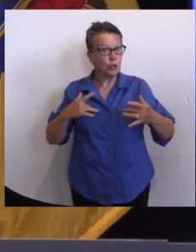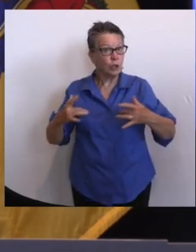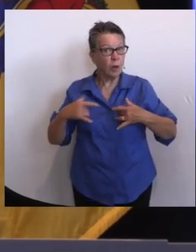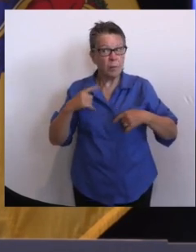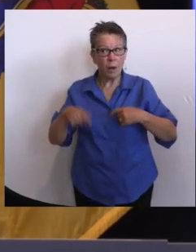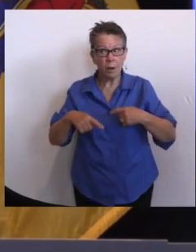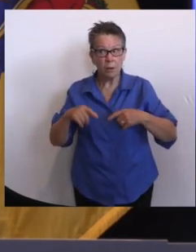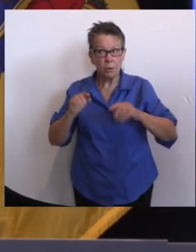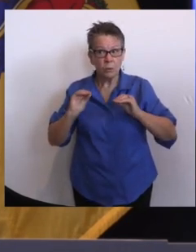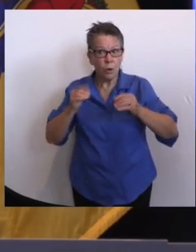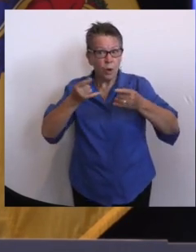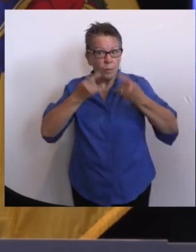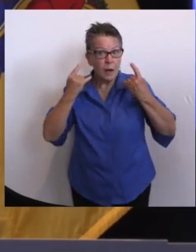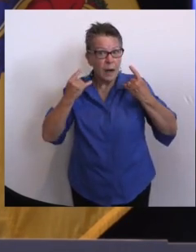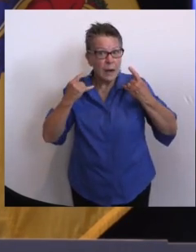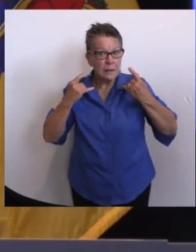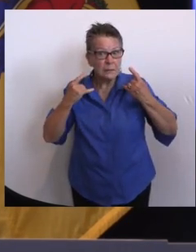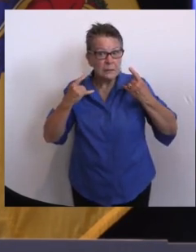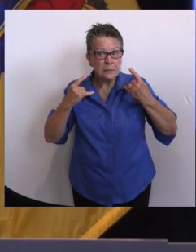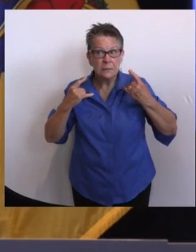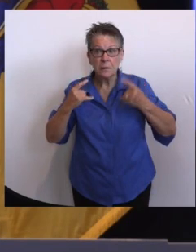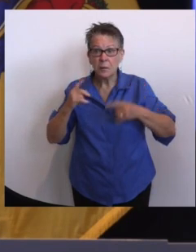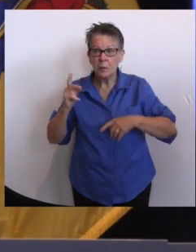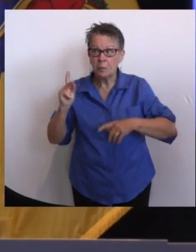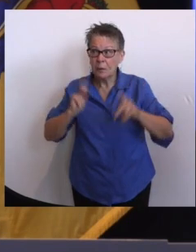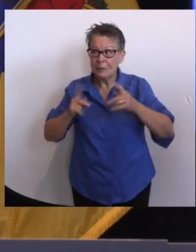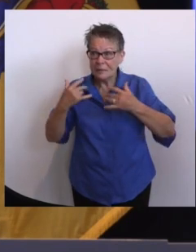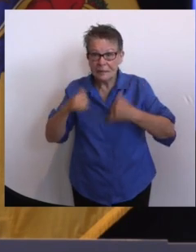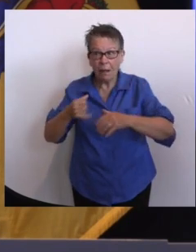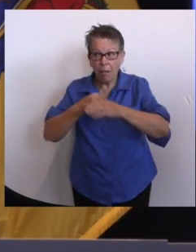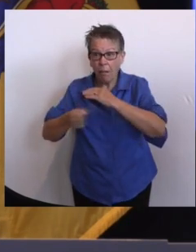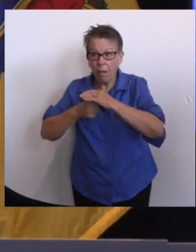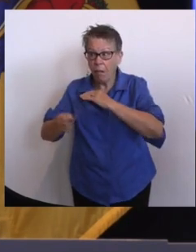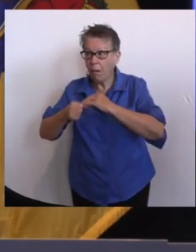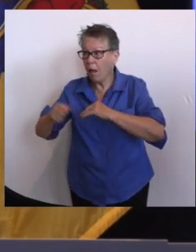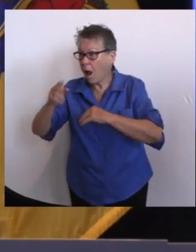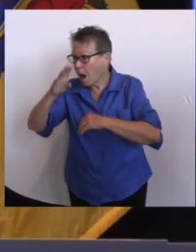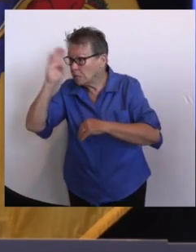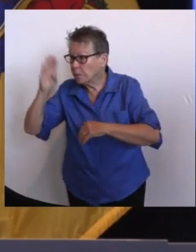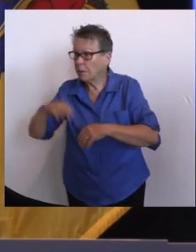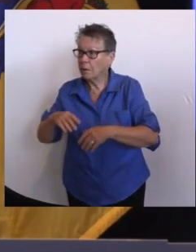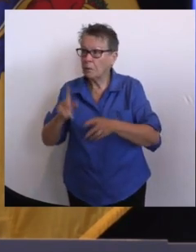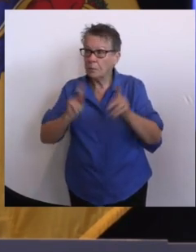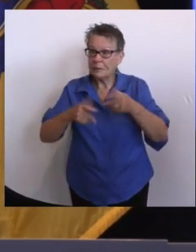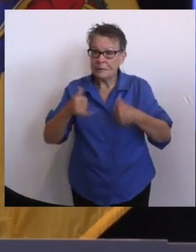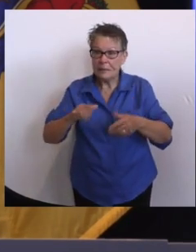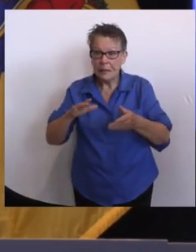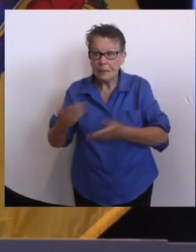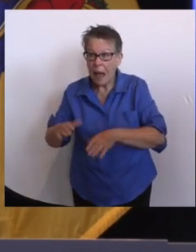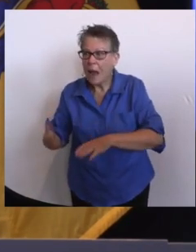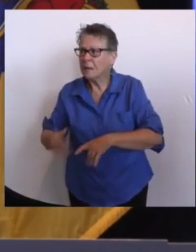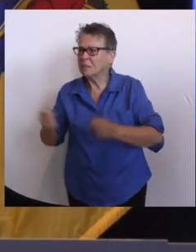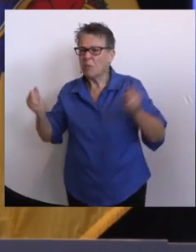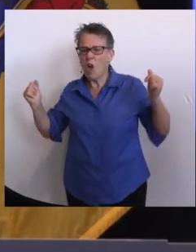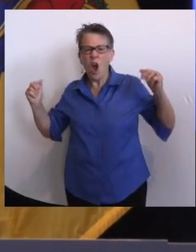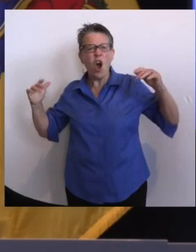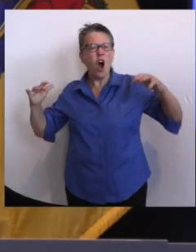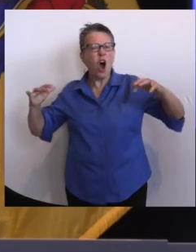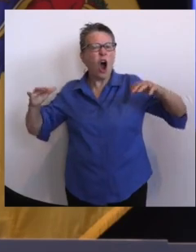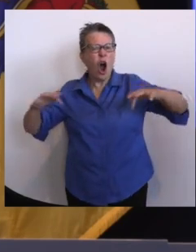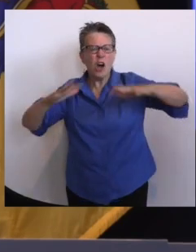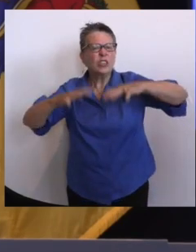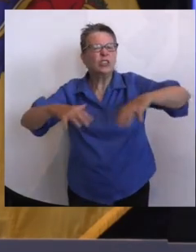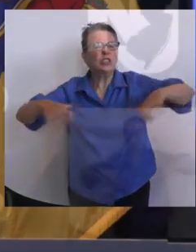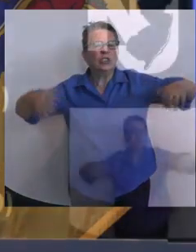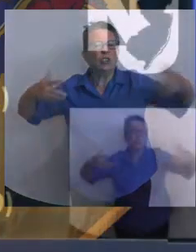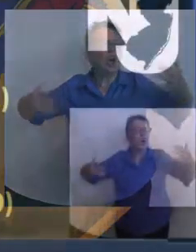and then there's like 80,000 people and everybody's saying, oh, it's so great to have the fans back. Thank you. So a couple of things. If you